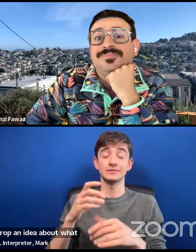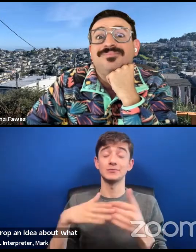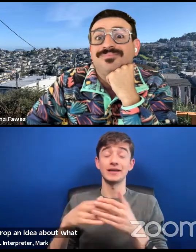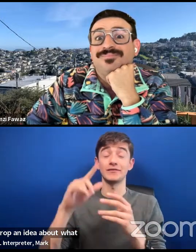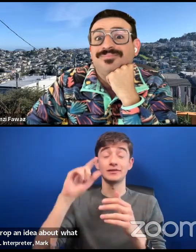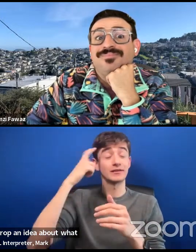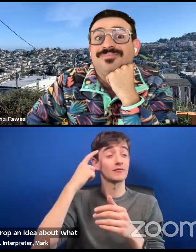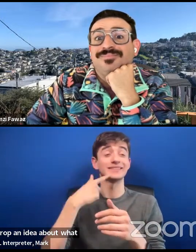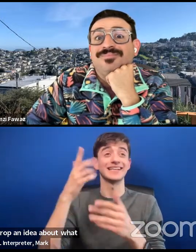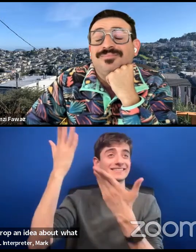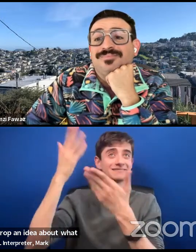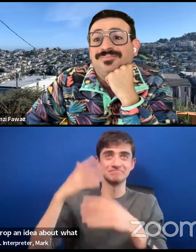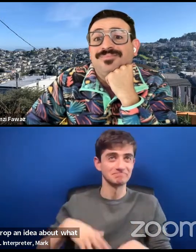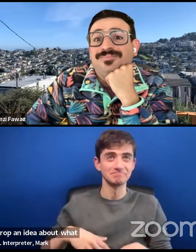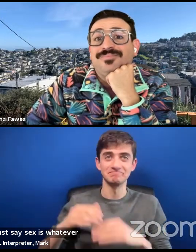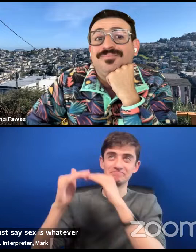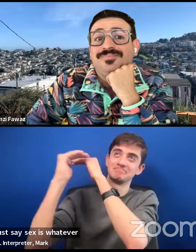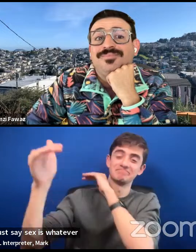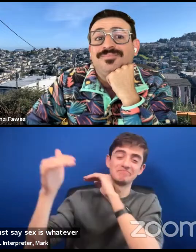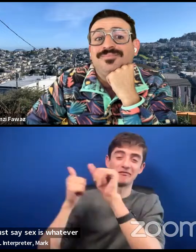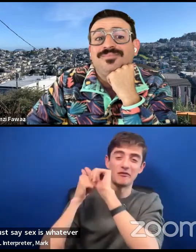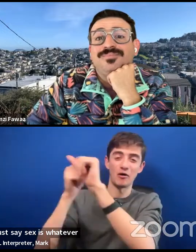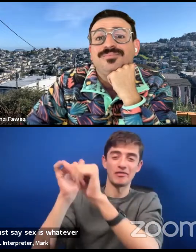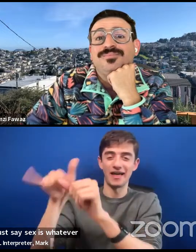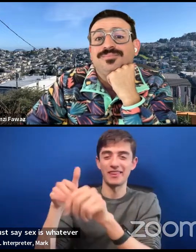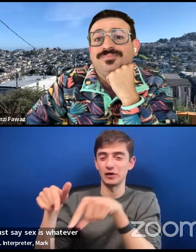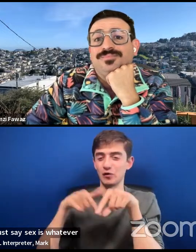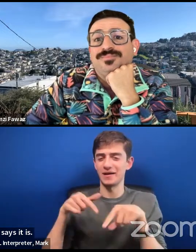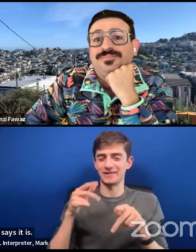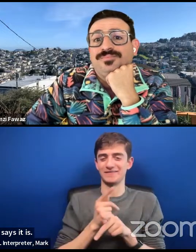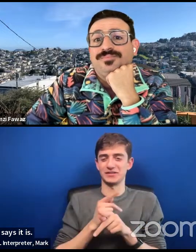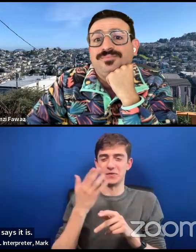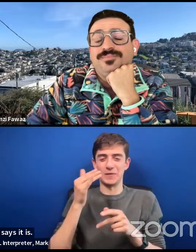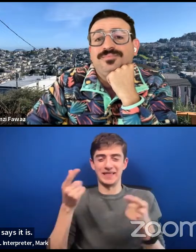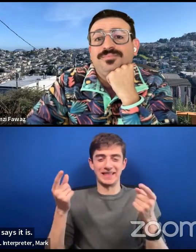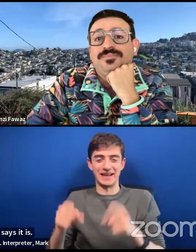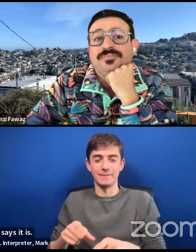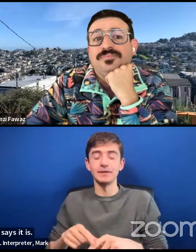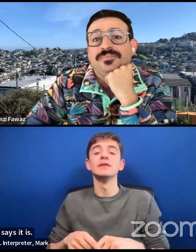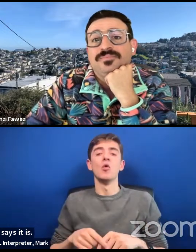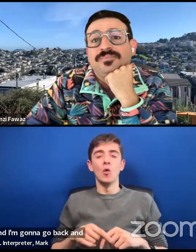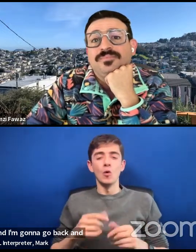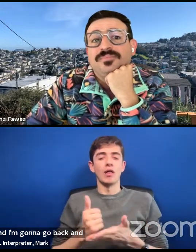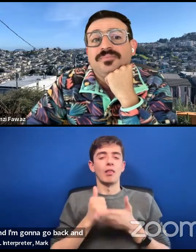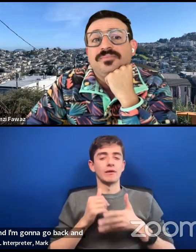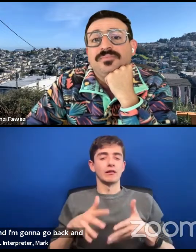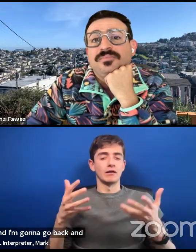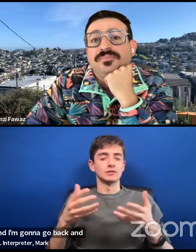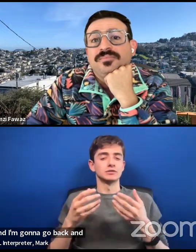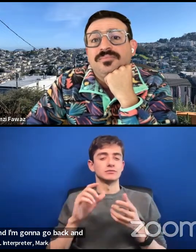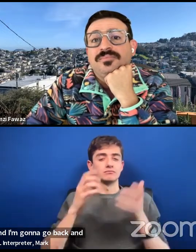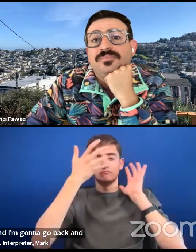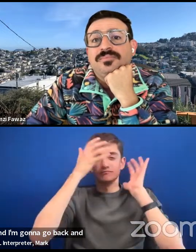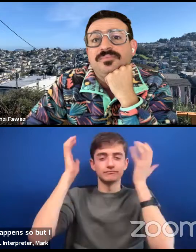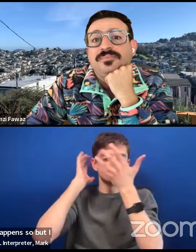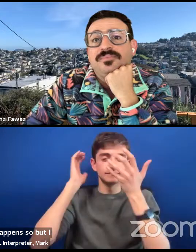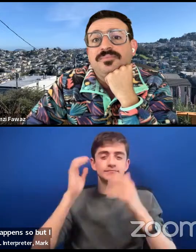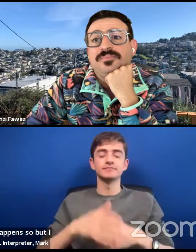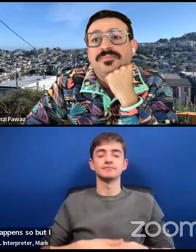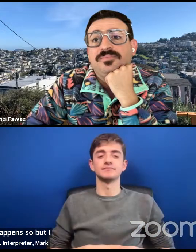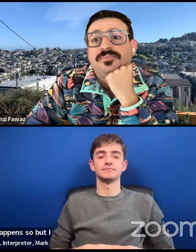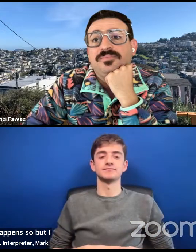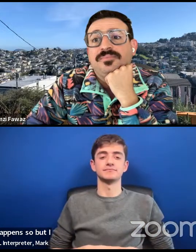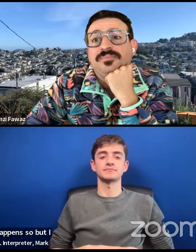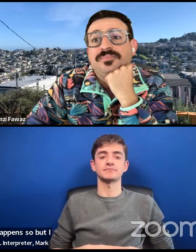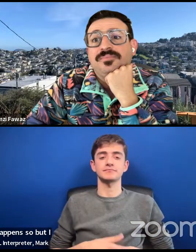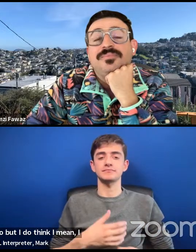That's the thing I hold, hold steady. And I'm going to go back and figure out why that happens. So, but I do think, I mean, I love Taya Wall's